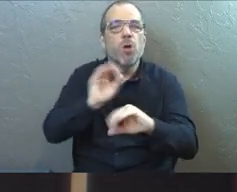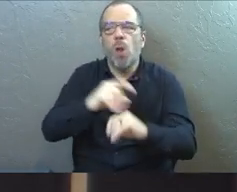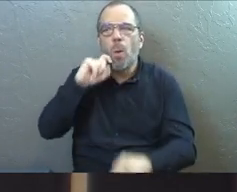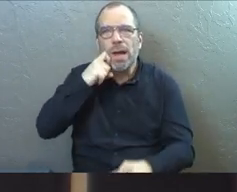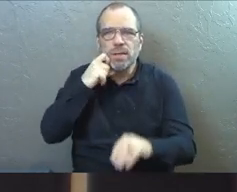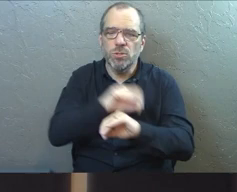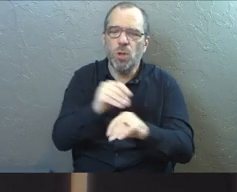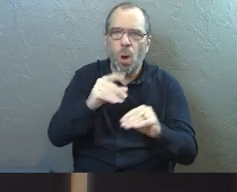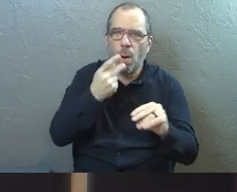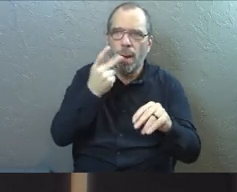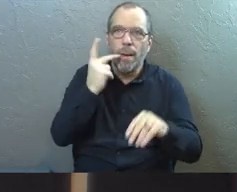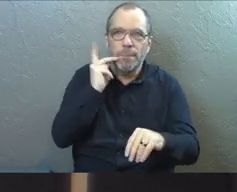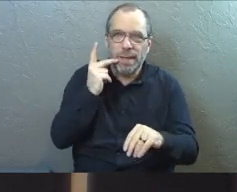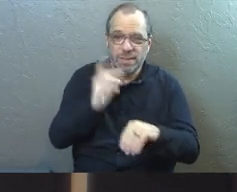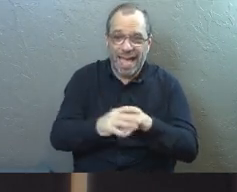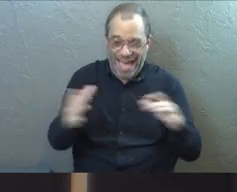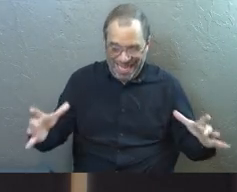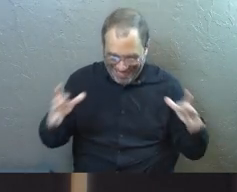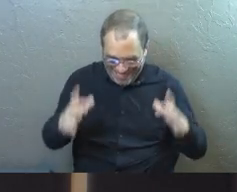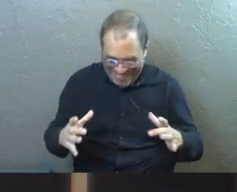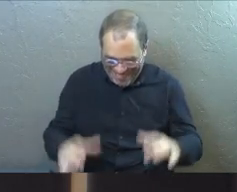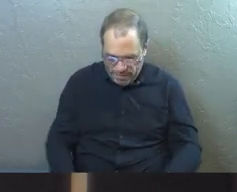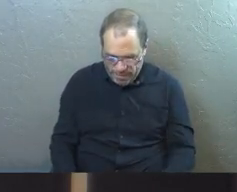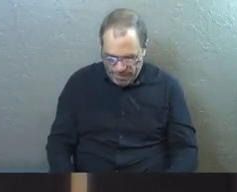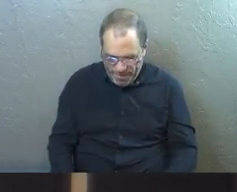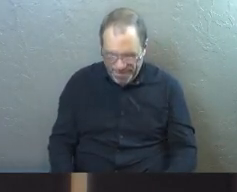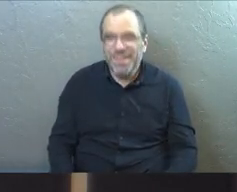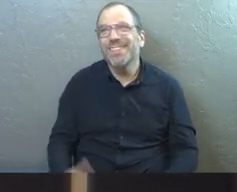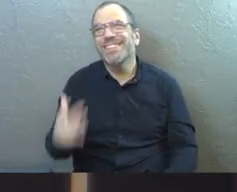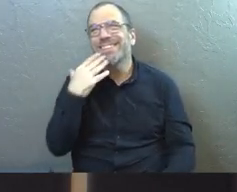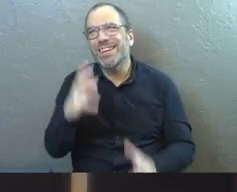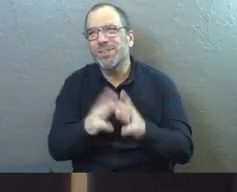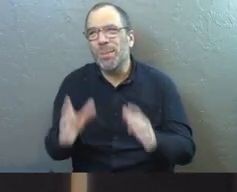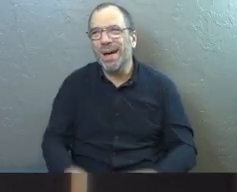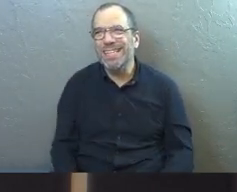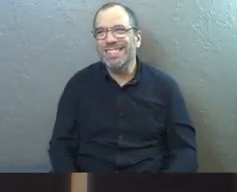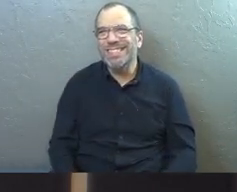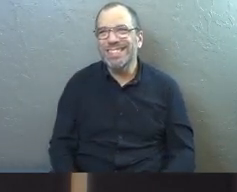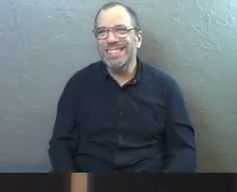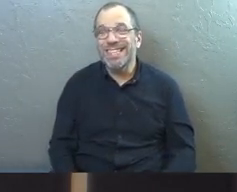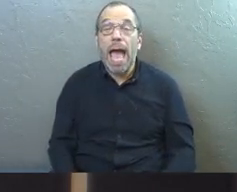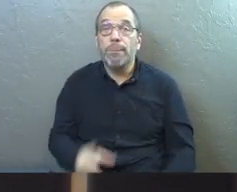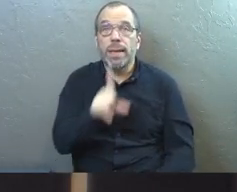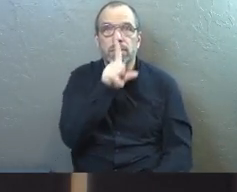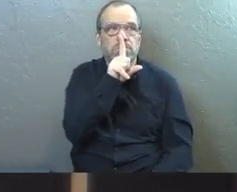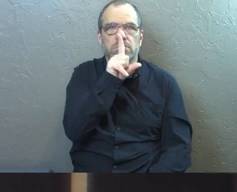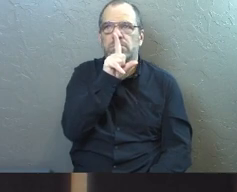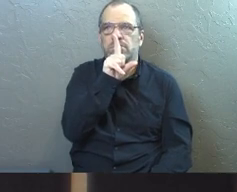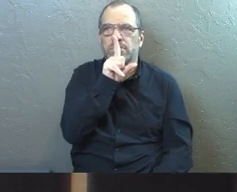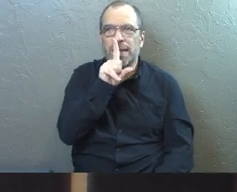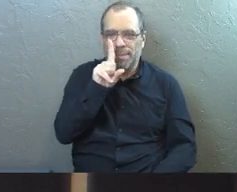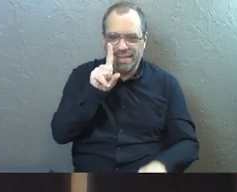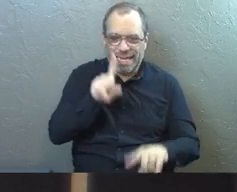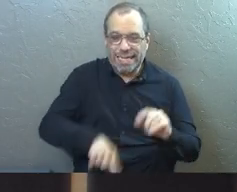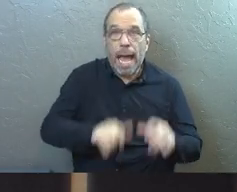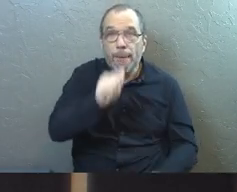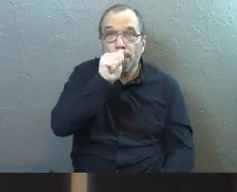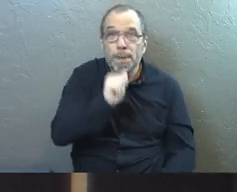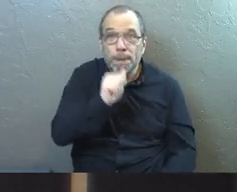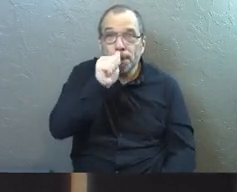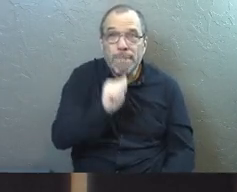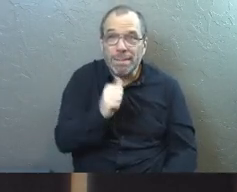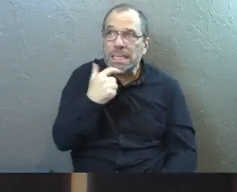no pickles. If they bring me a plate of onions and pickles, I'll say, thank you so much. And I will eat it. And I will not say a word because I cannot handle